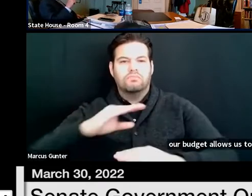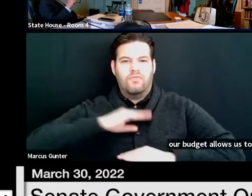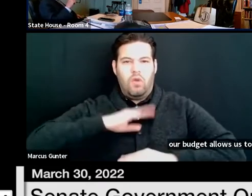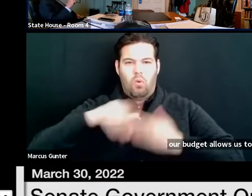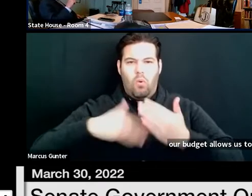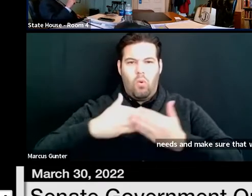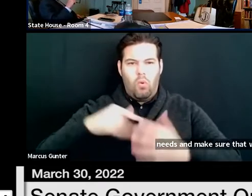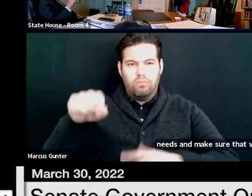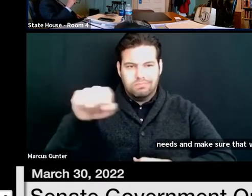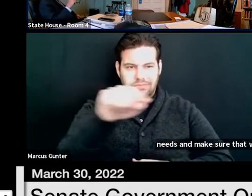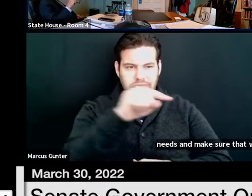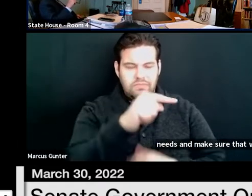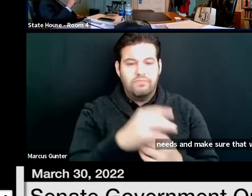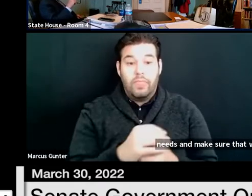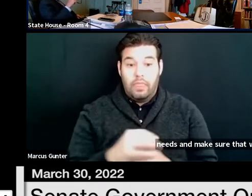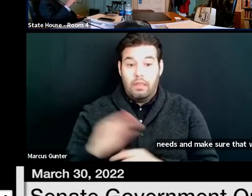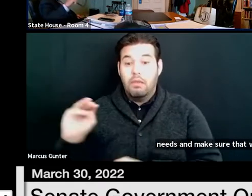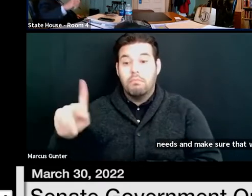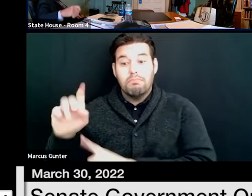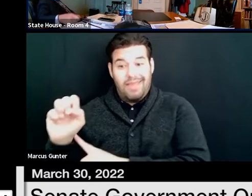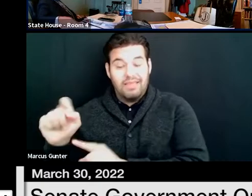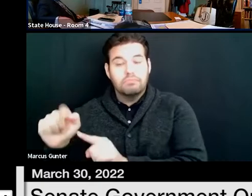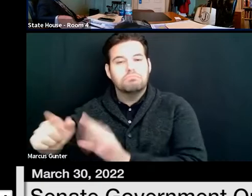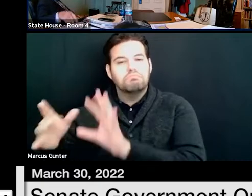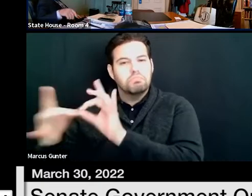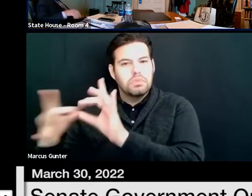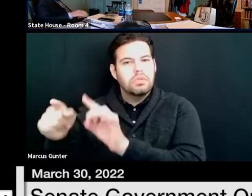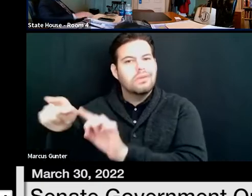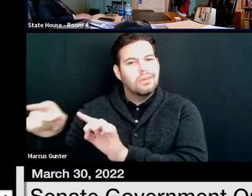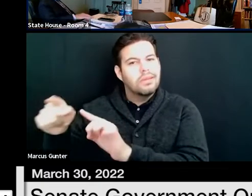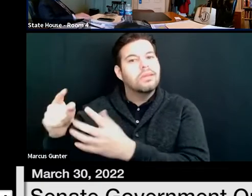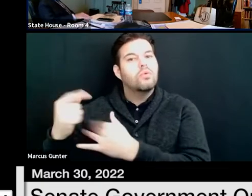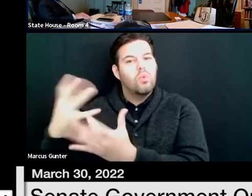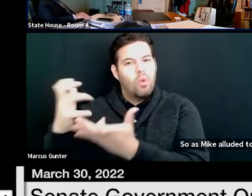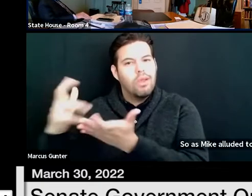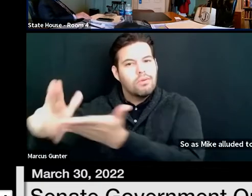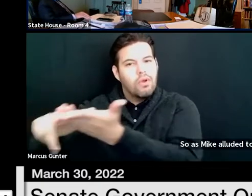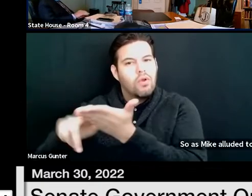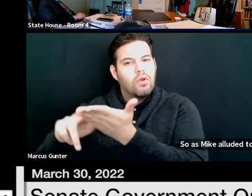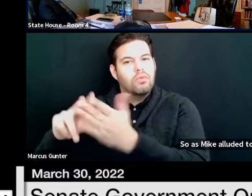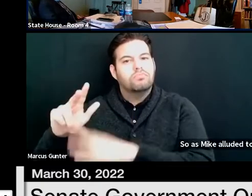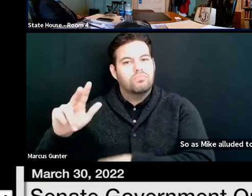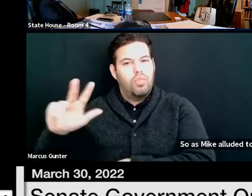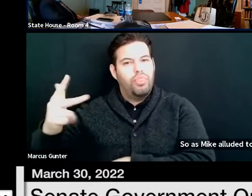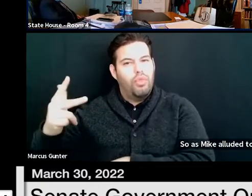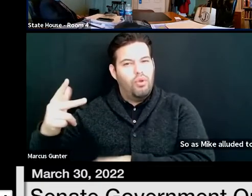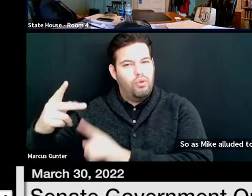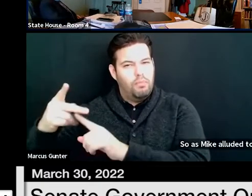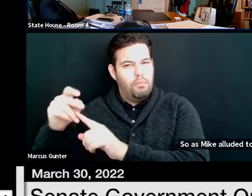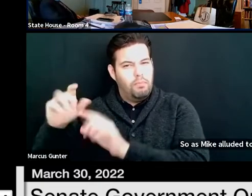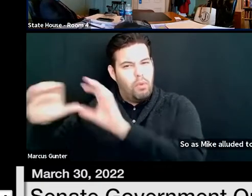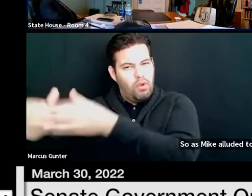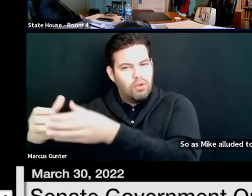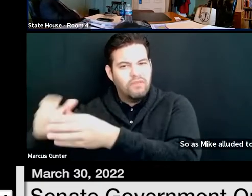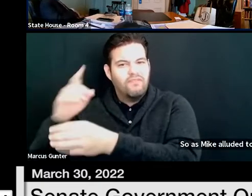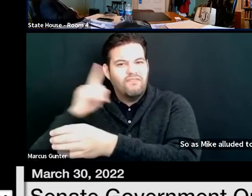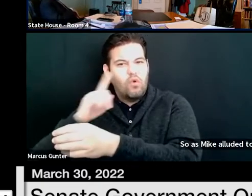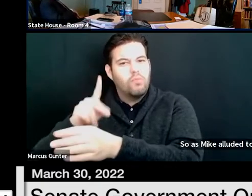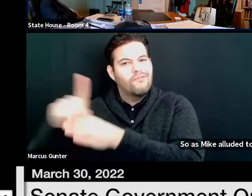So, as Mike alluded to, we are in the process of contracting with a third party professional sonographers.